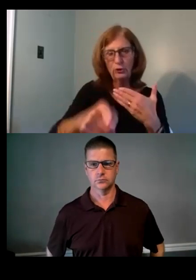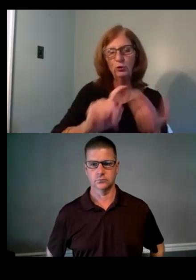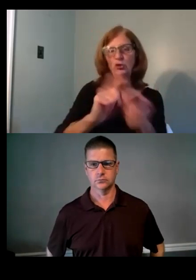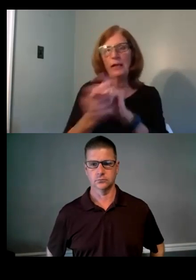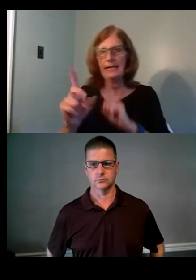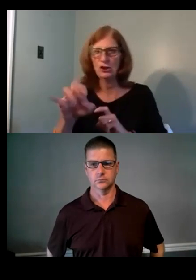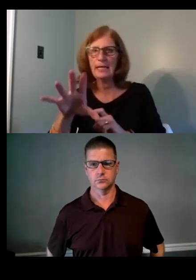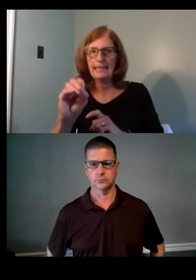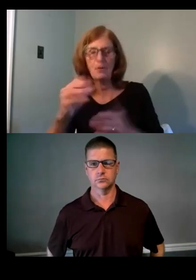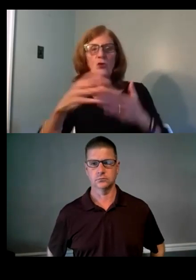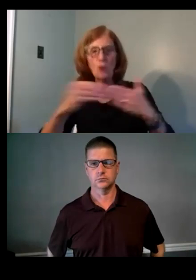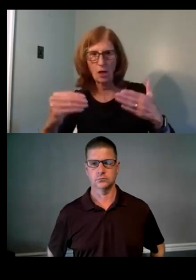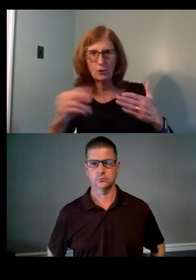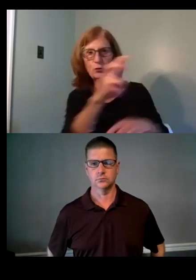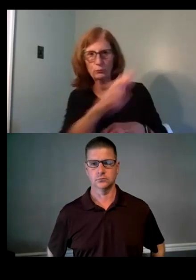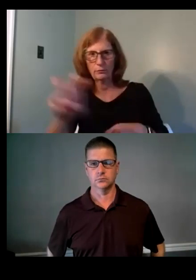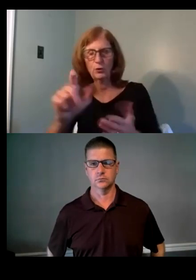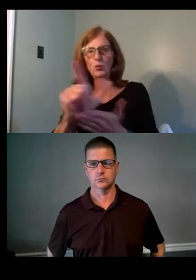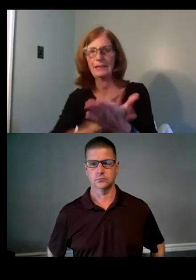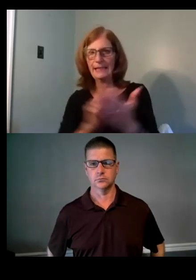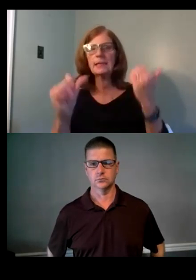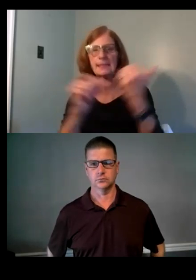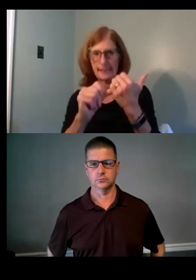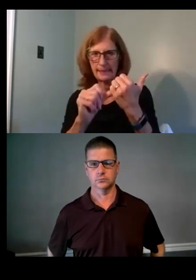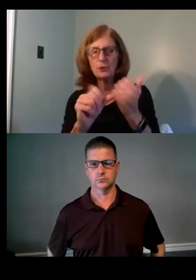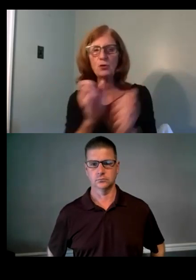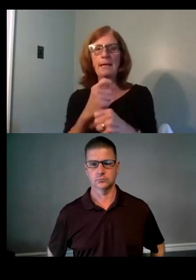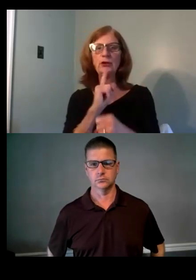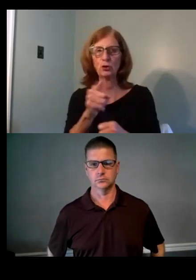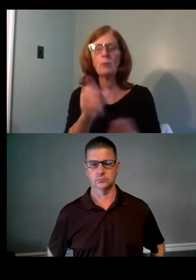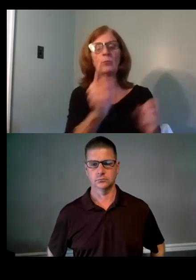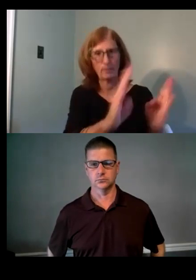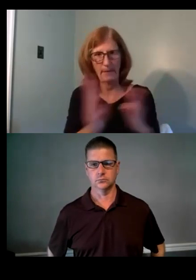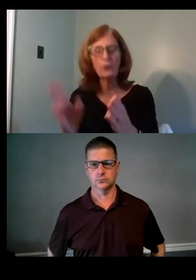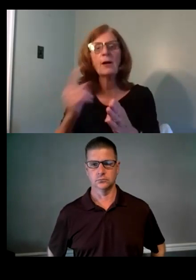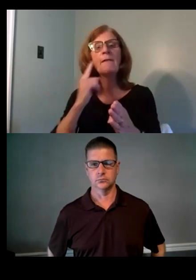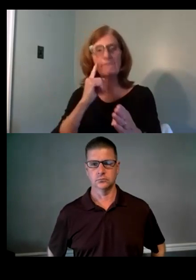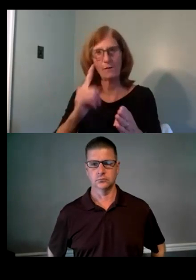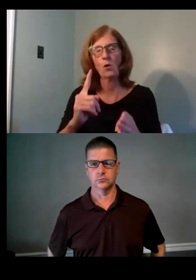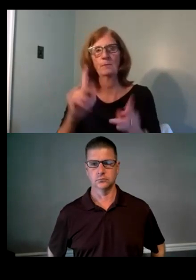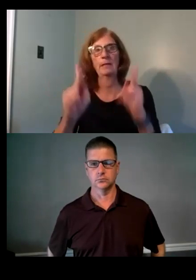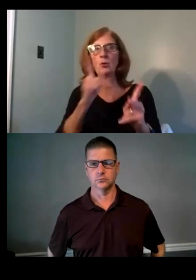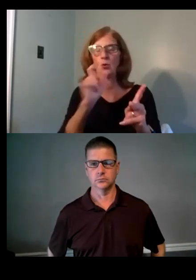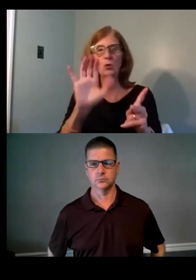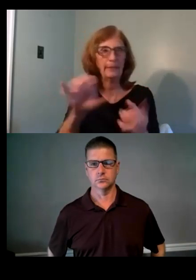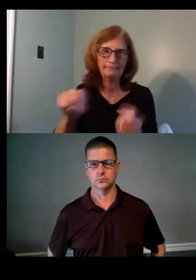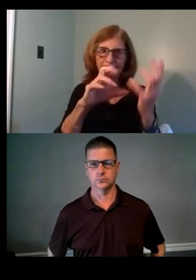to the legal assistance program to adequately prepare for the anticipated wave of evictions in 2022,